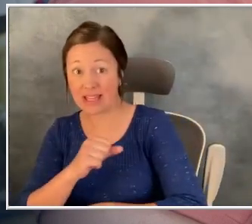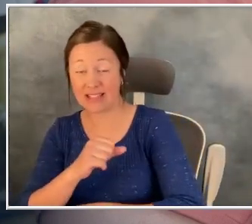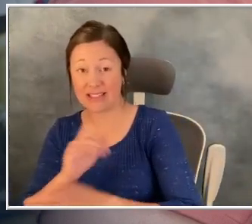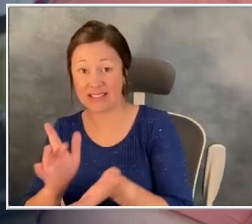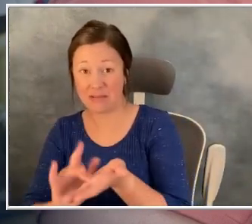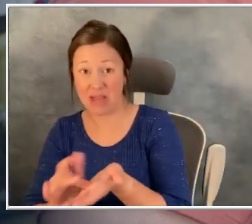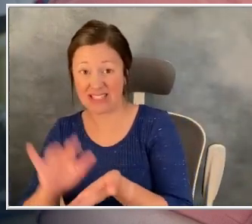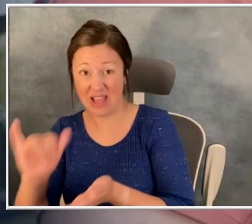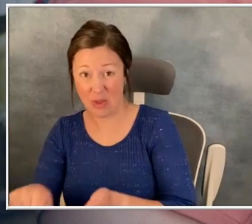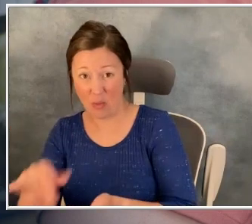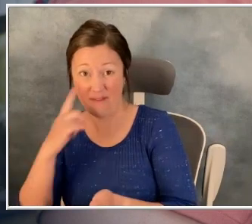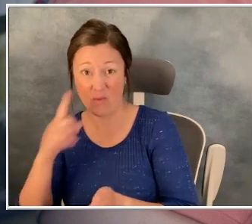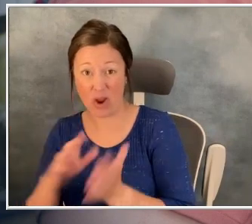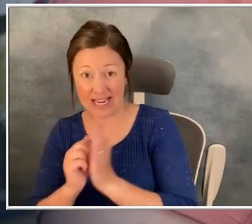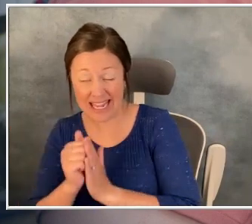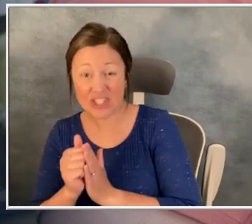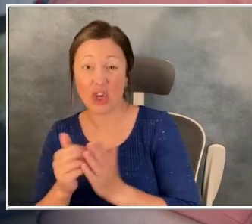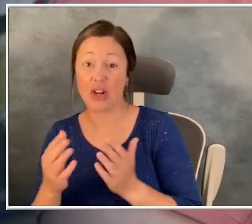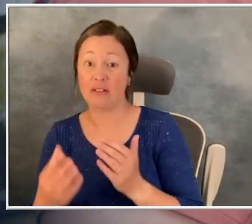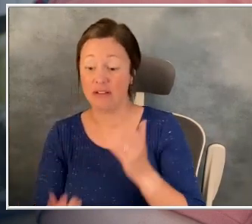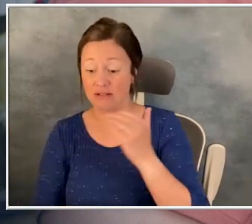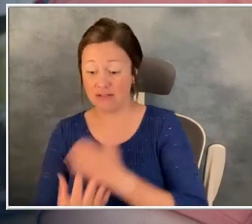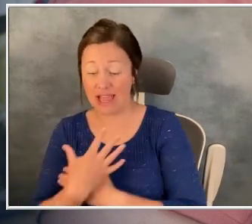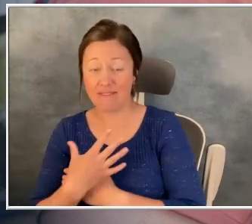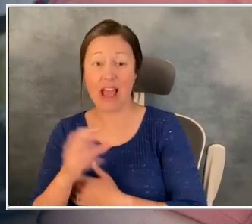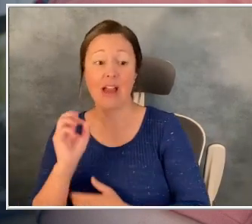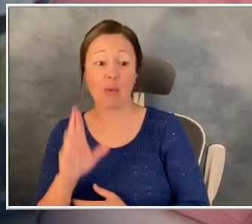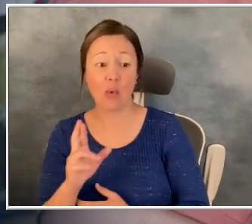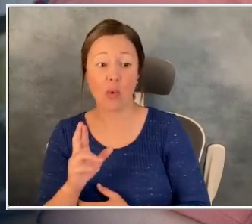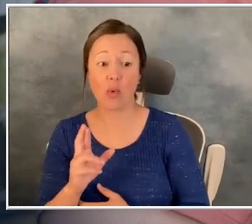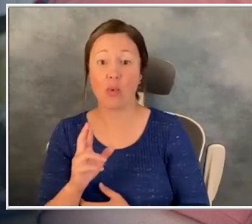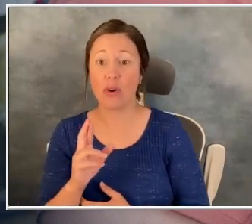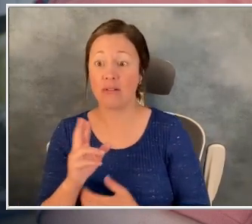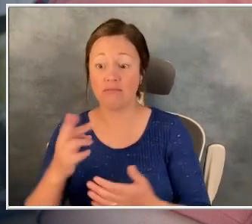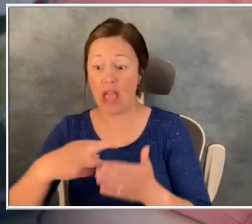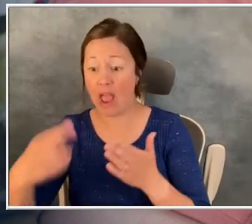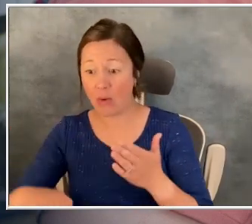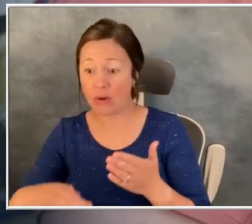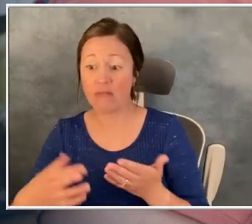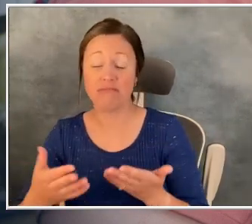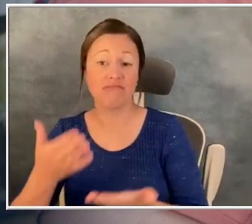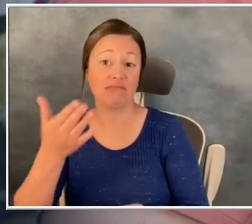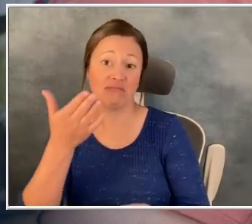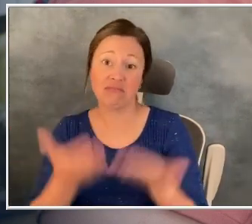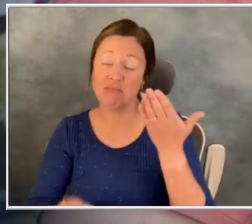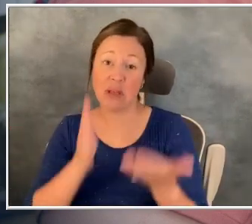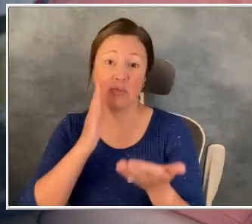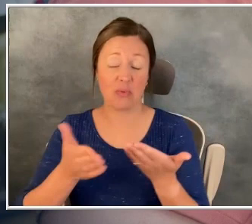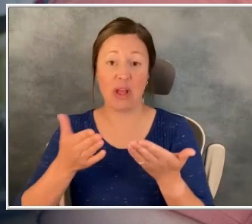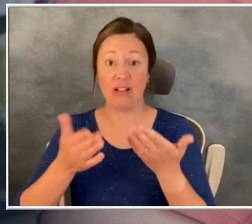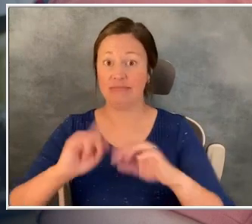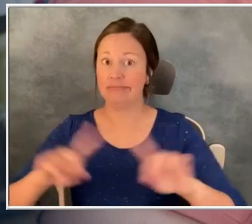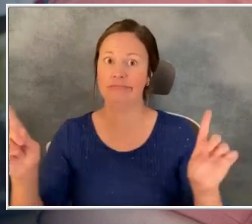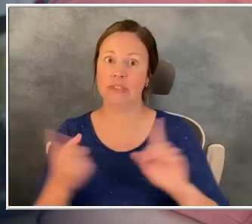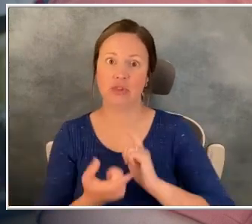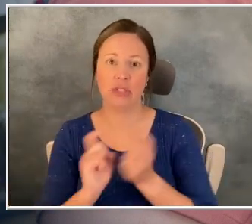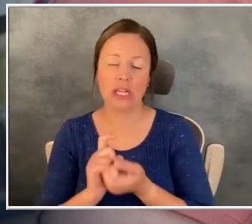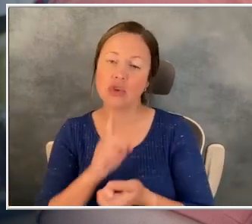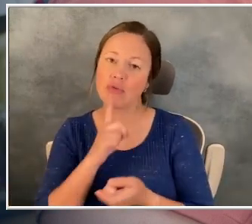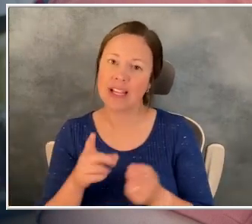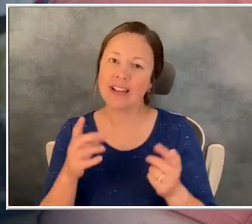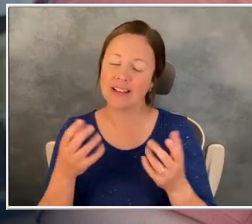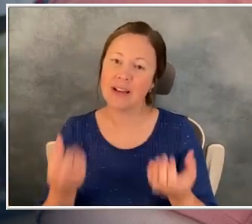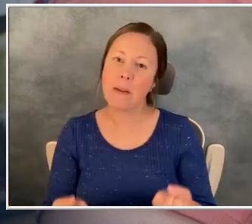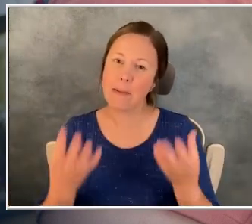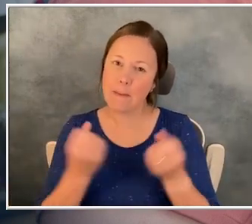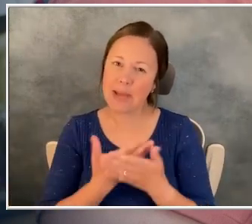medications, the side effects or the outcome might not be as good. So we take a lot